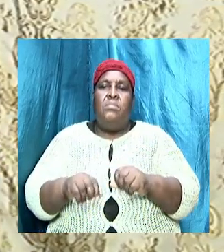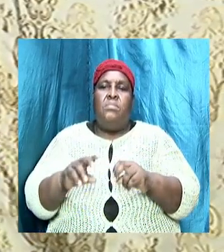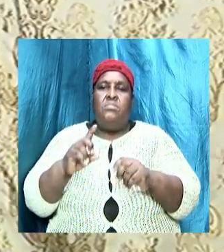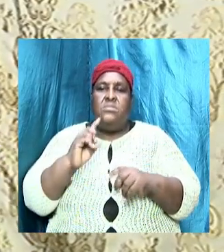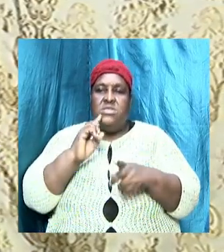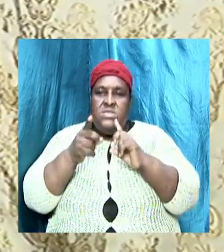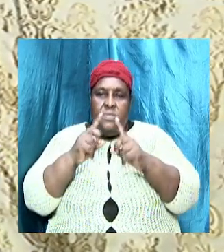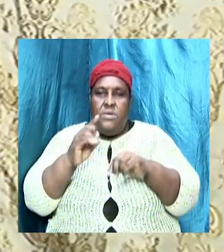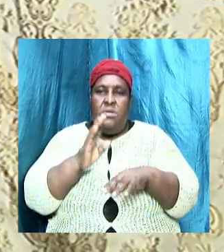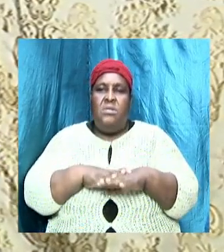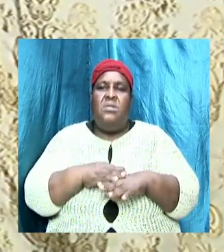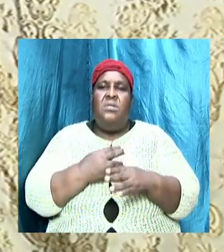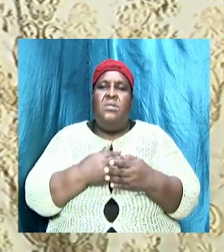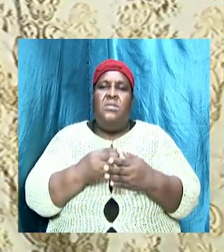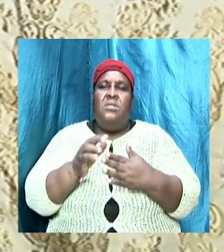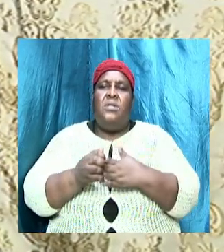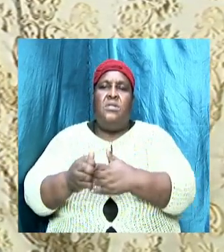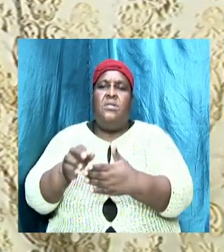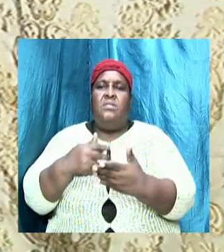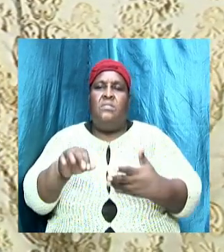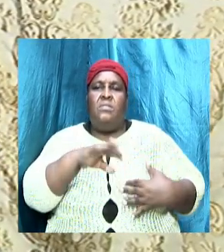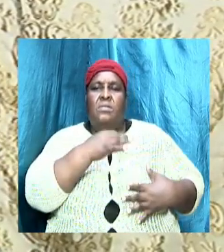what is the apostles doctrine